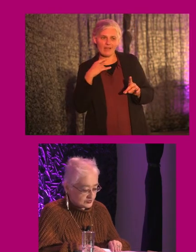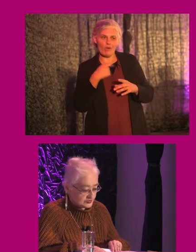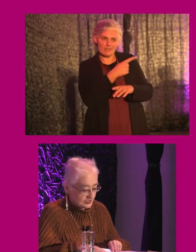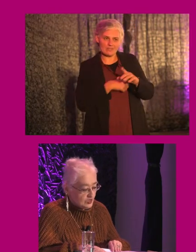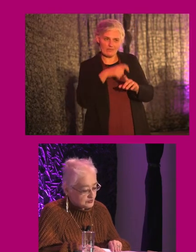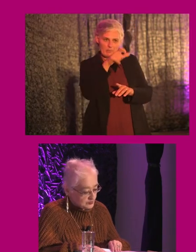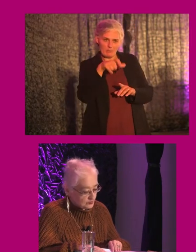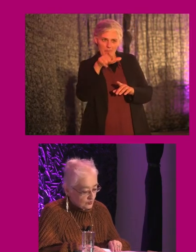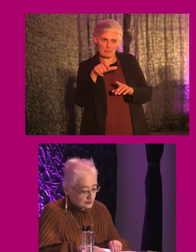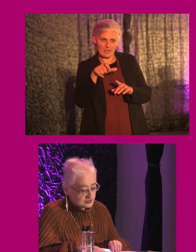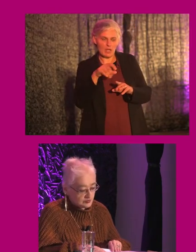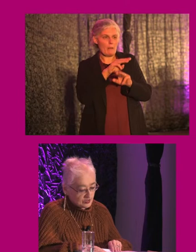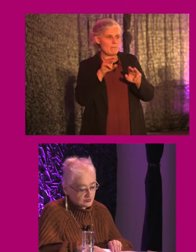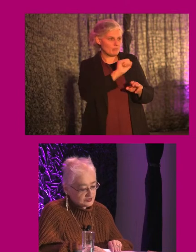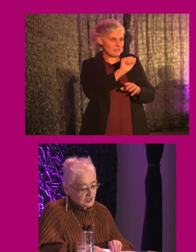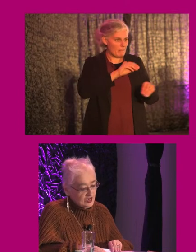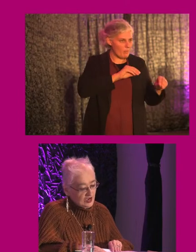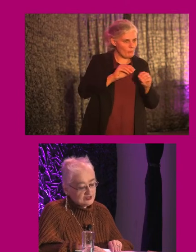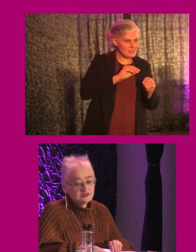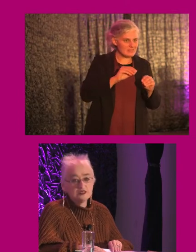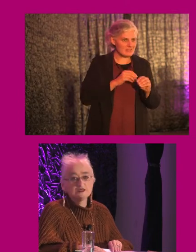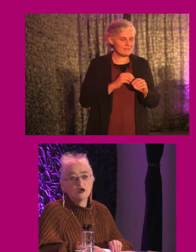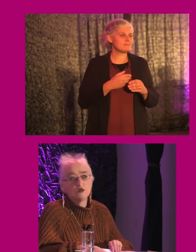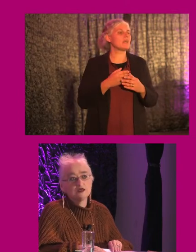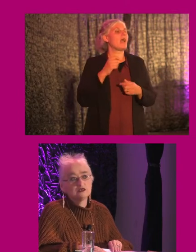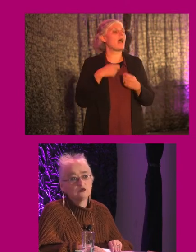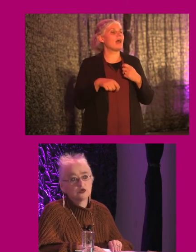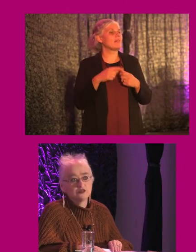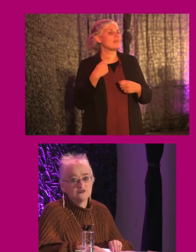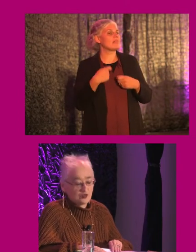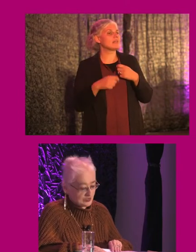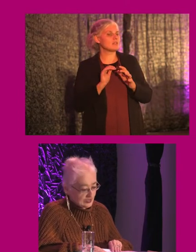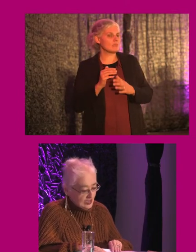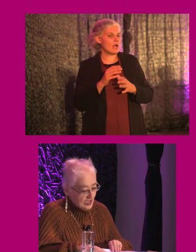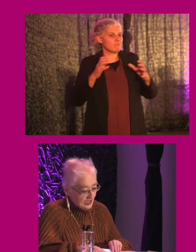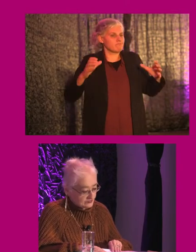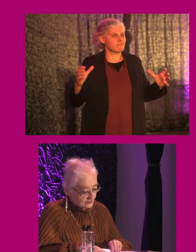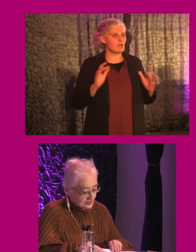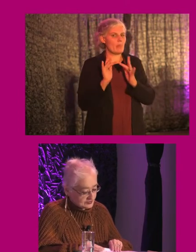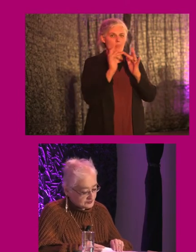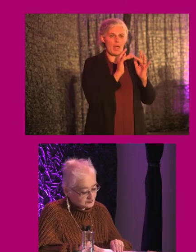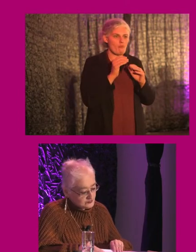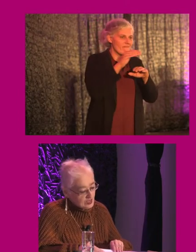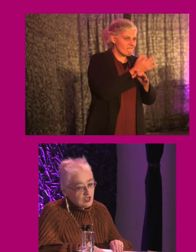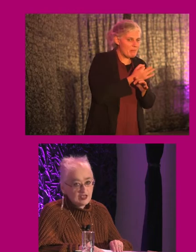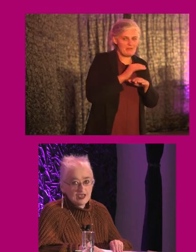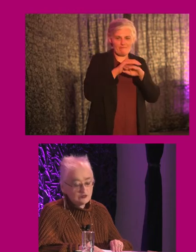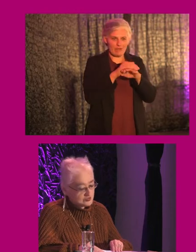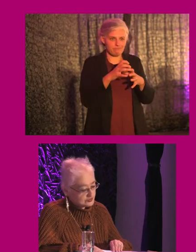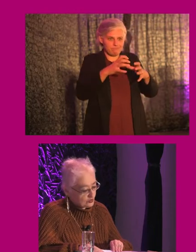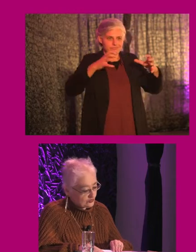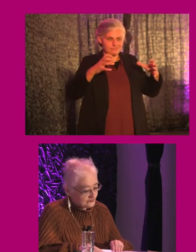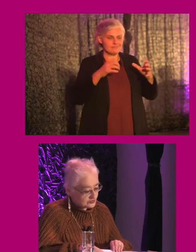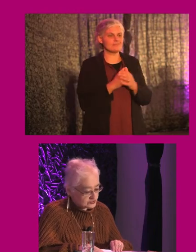persons, people with mobility impairments, and indeed our wider networks of family and friends. A